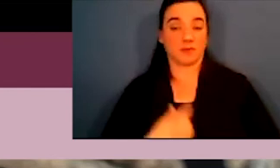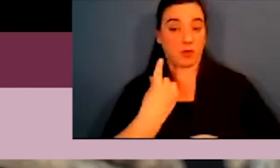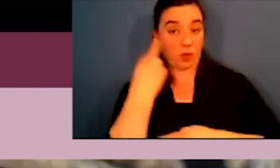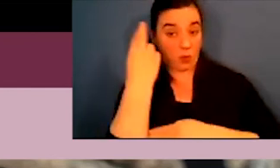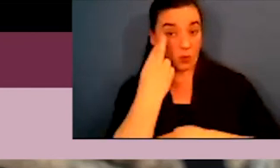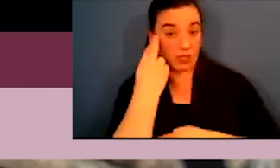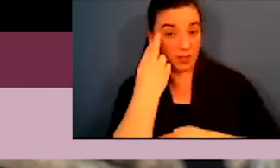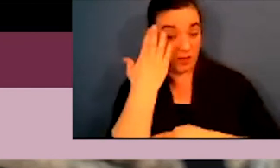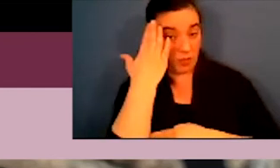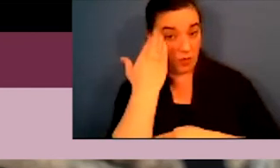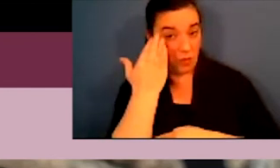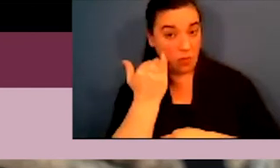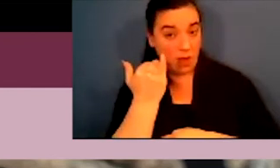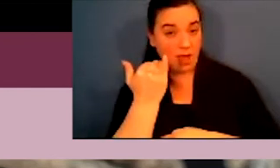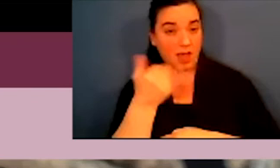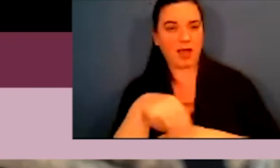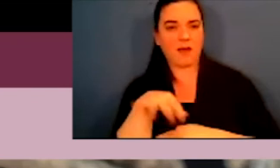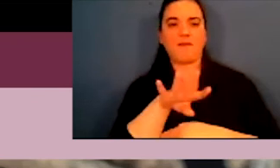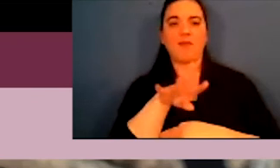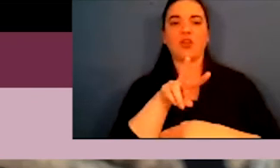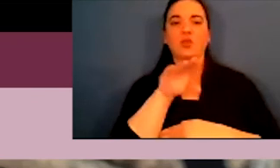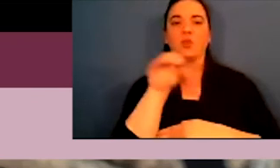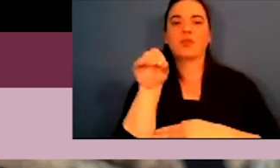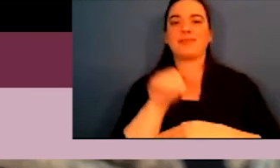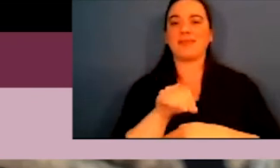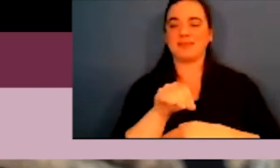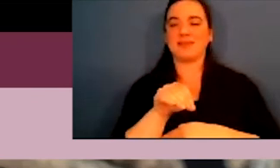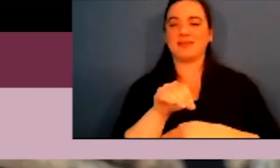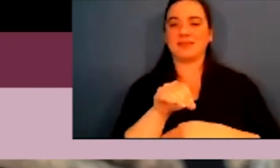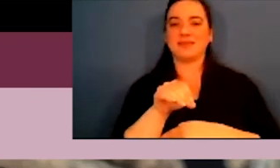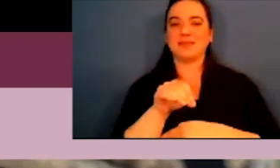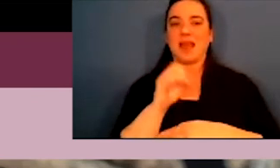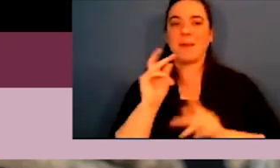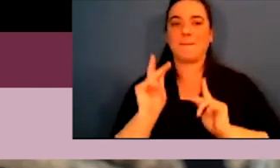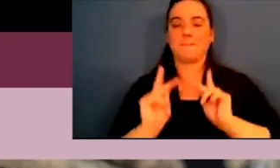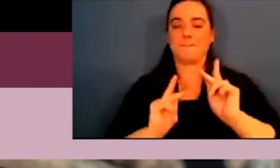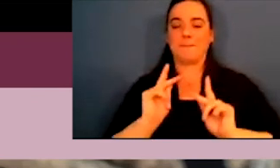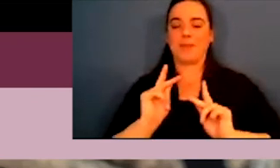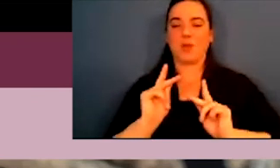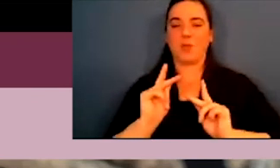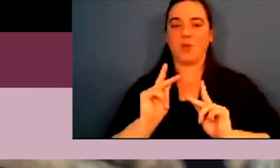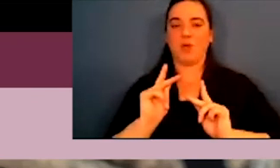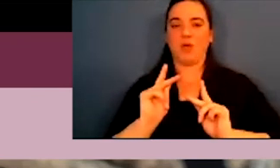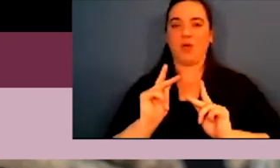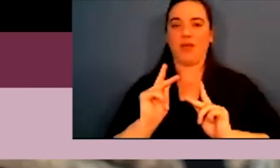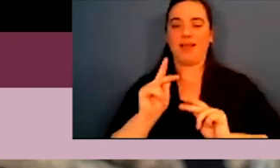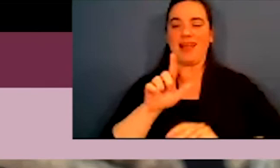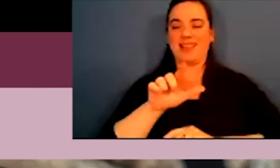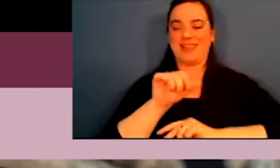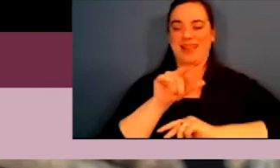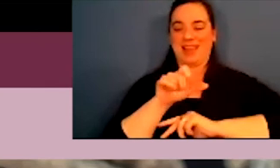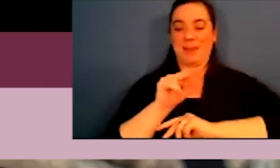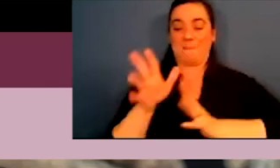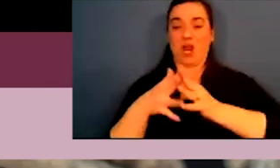Then, you can relate, one of those reasons is because indigenous people are, make up 43% of the,